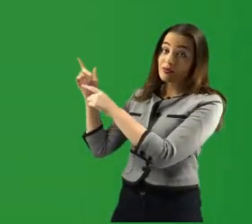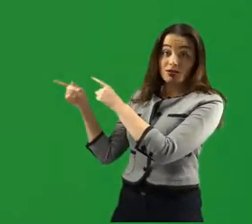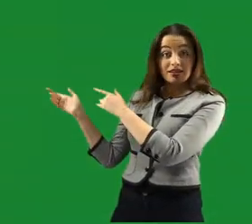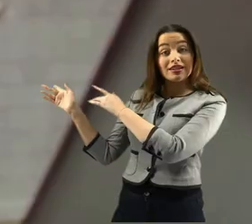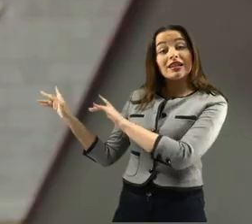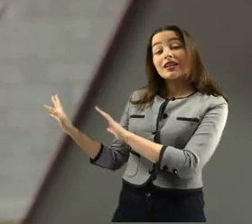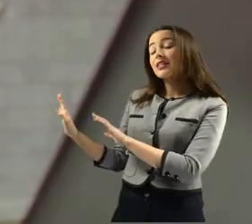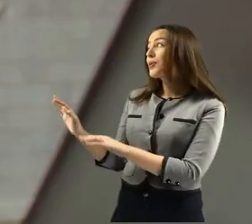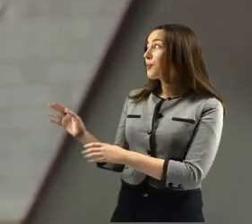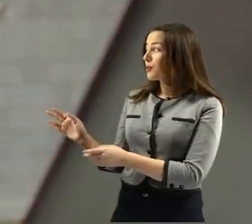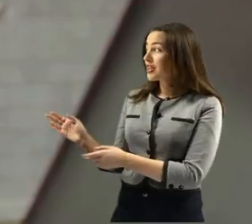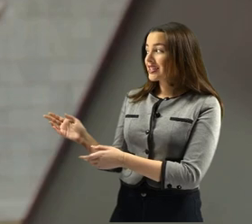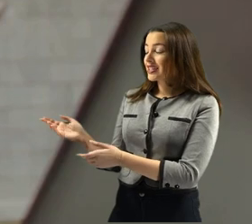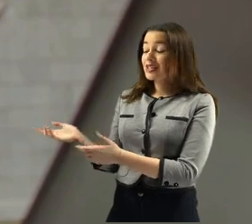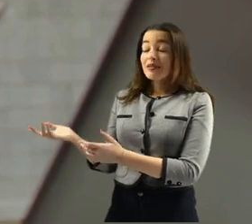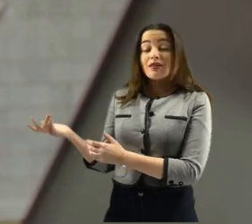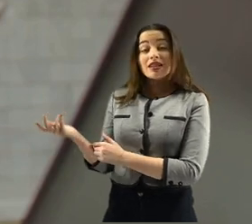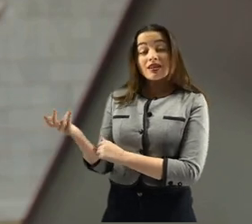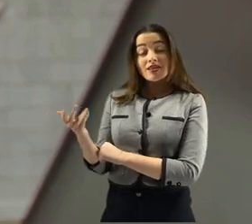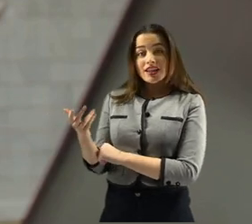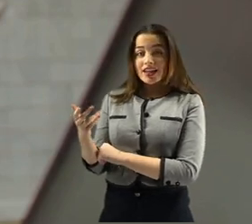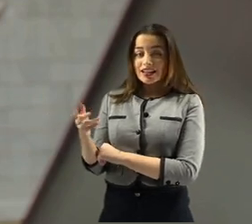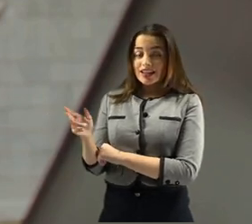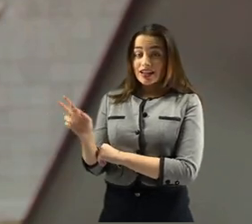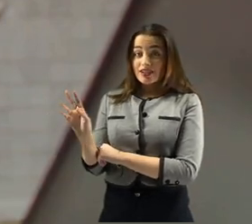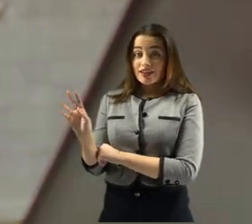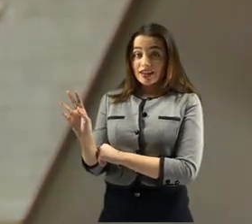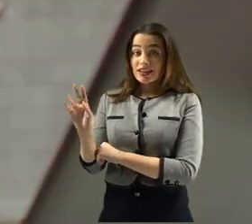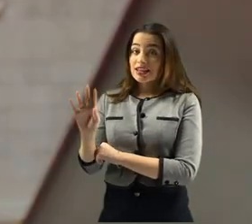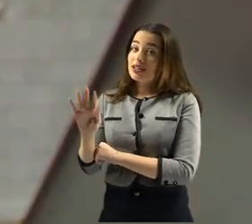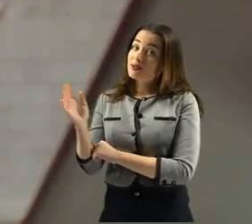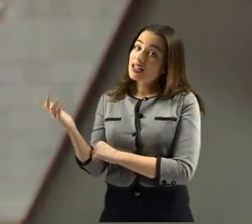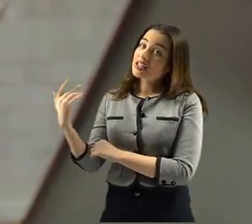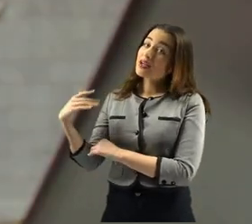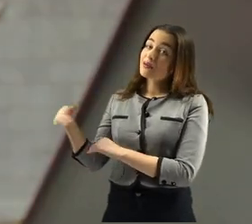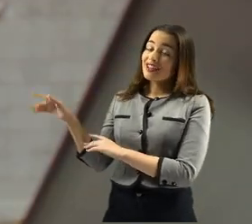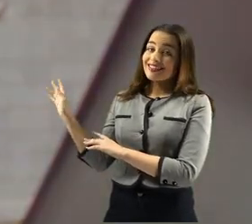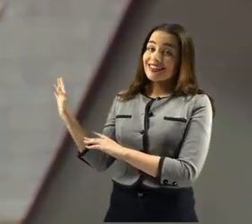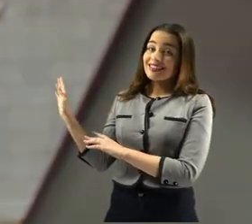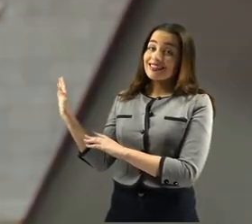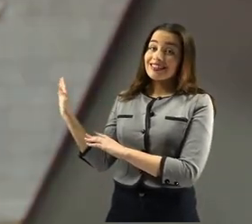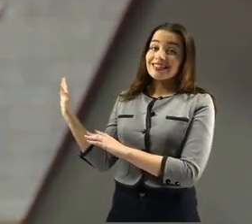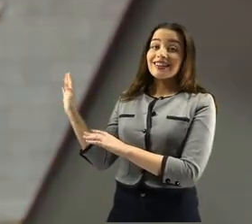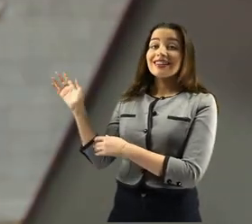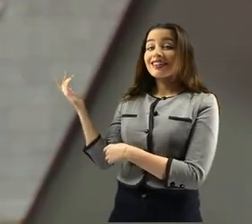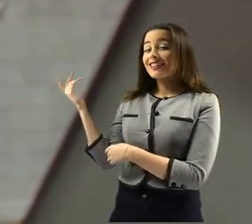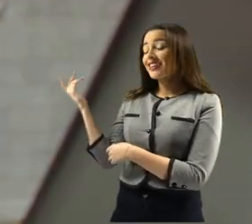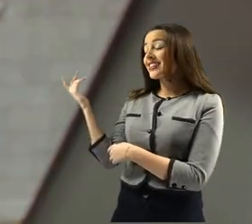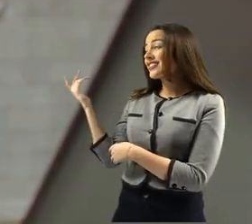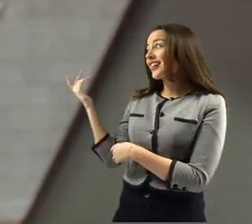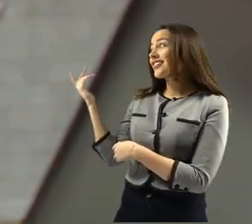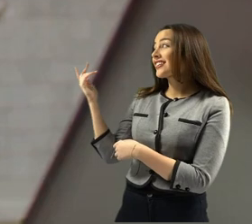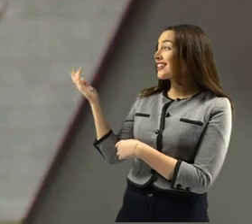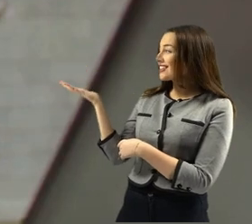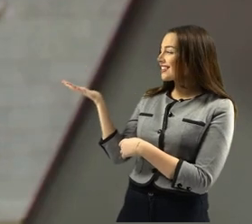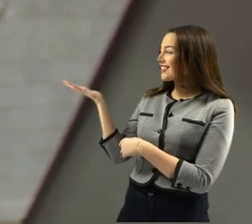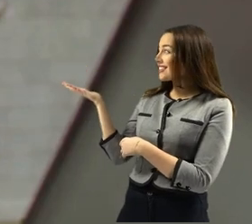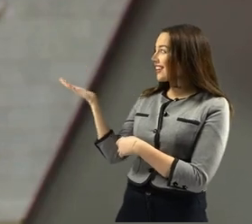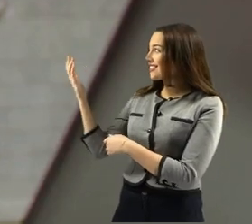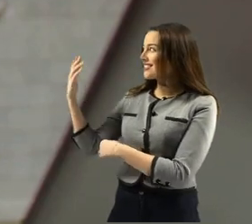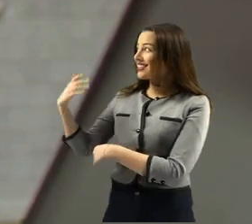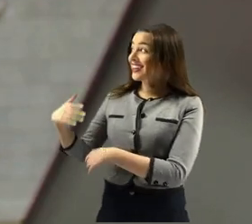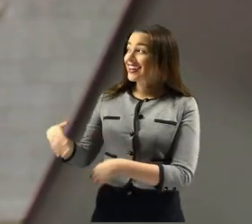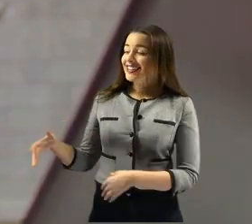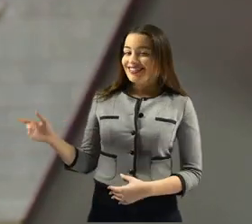supports this fascinating concept. Studies have shown that congenitally deaf individuals often outperform their hearing counterparts in